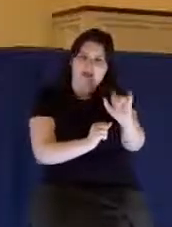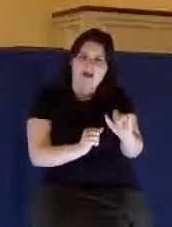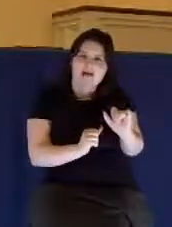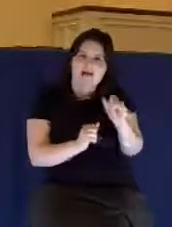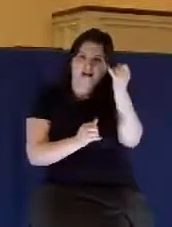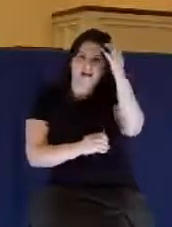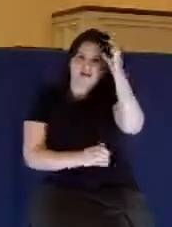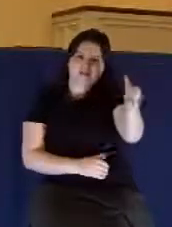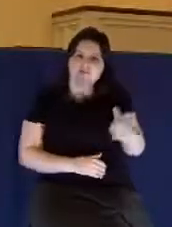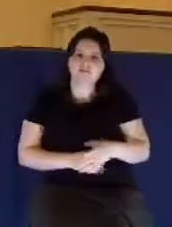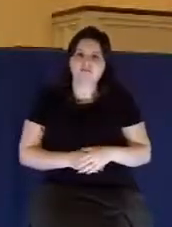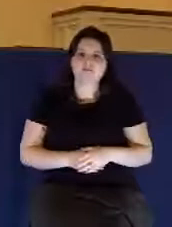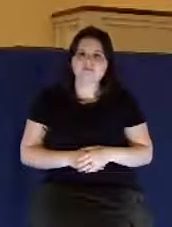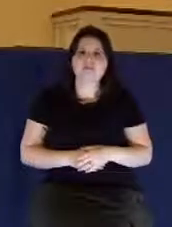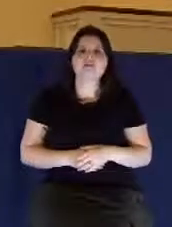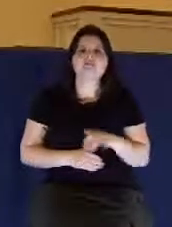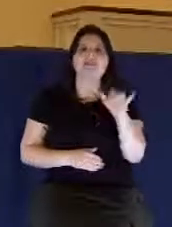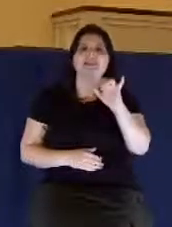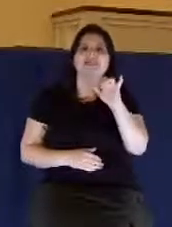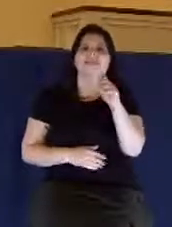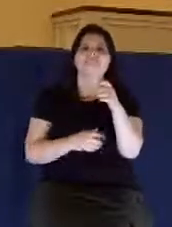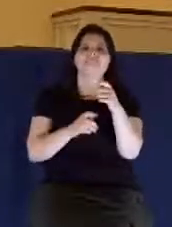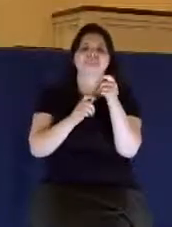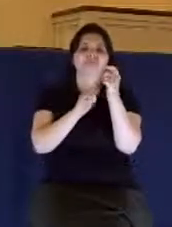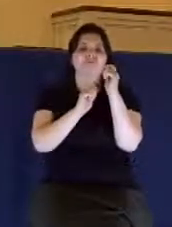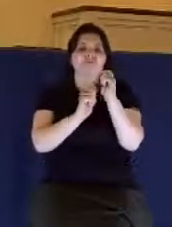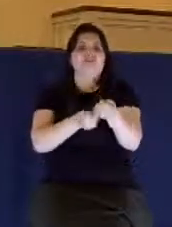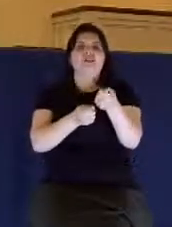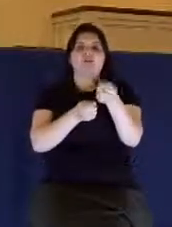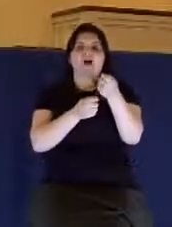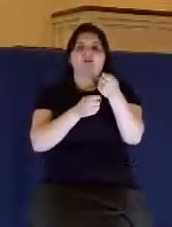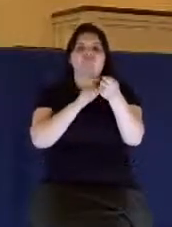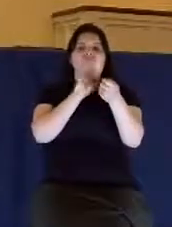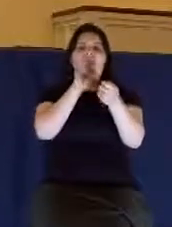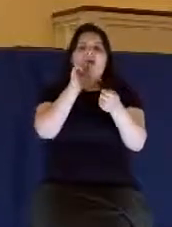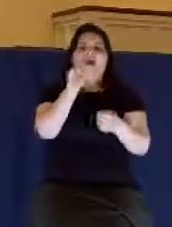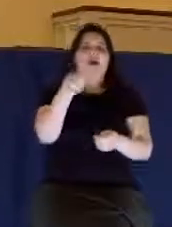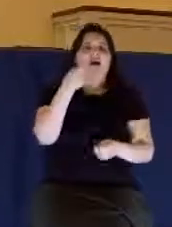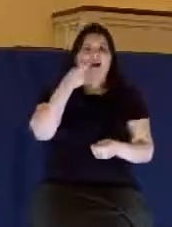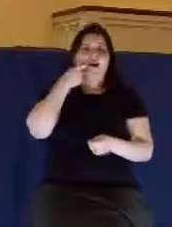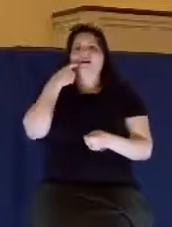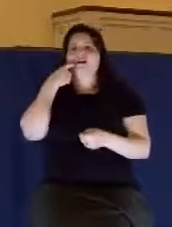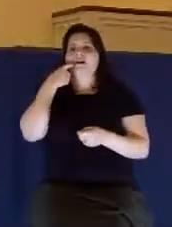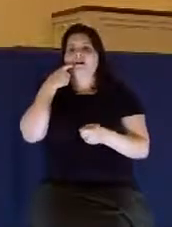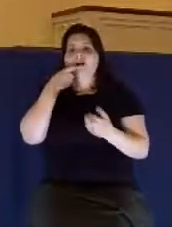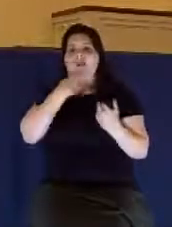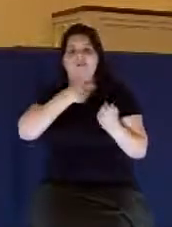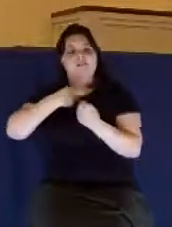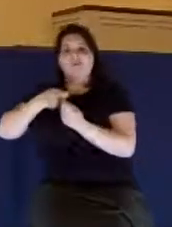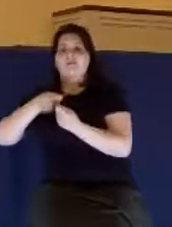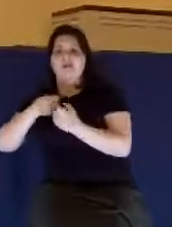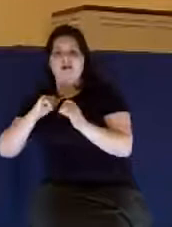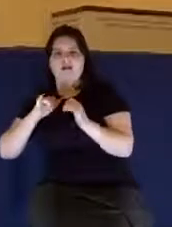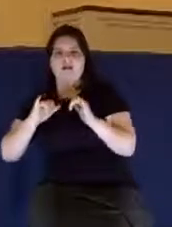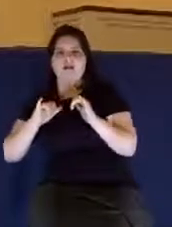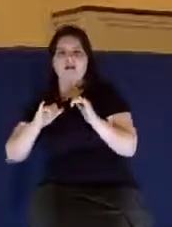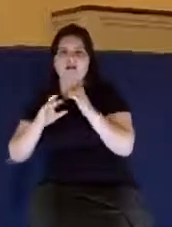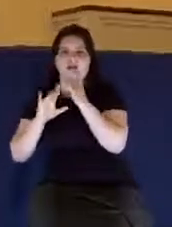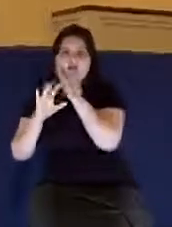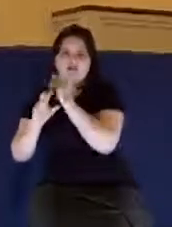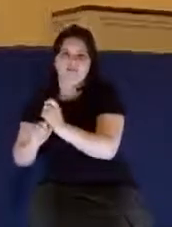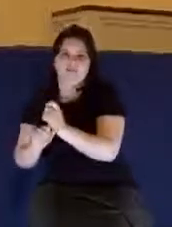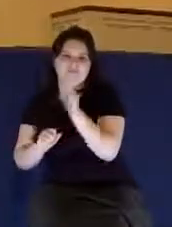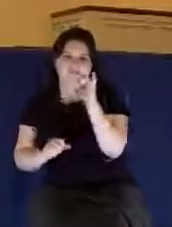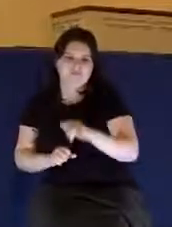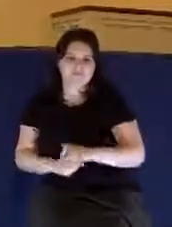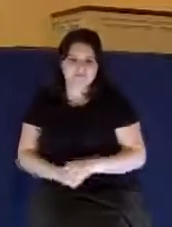it's the idea of baiting a hook or being snared in a trap. Like a hunter will try to catch his prey. Or a fisherman will